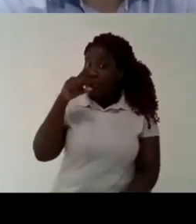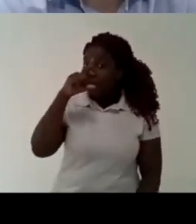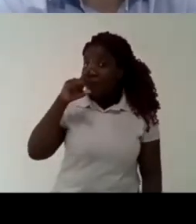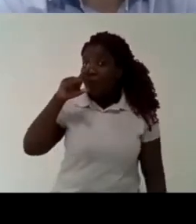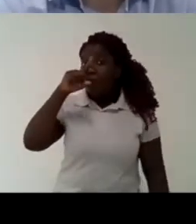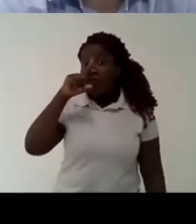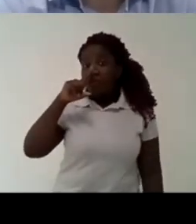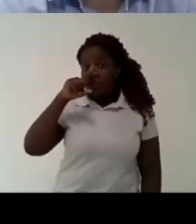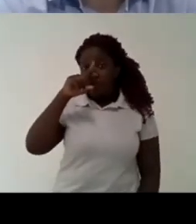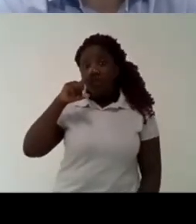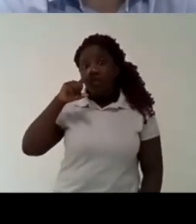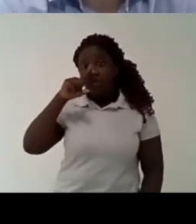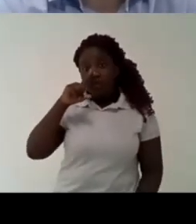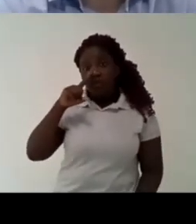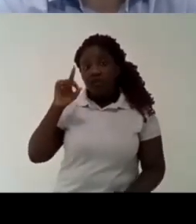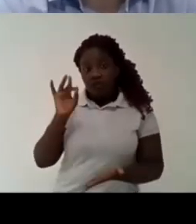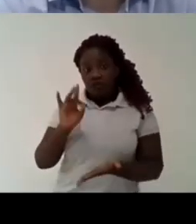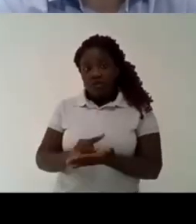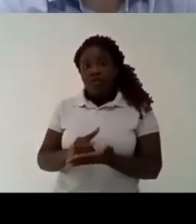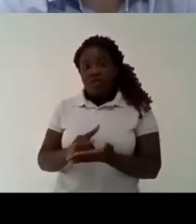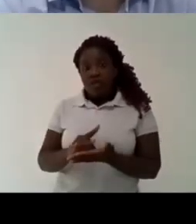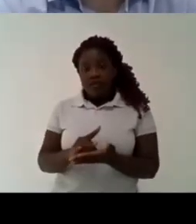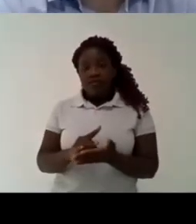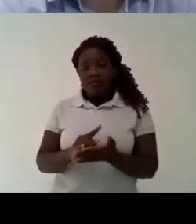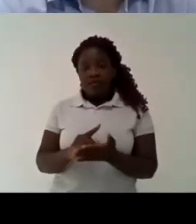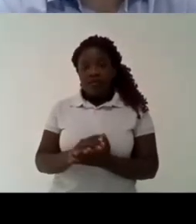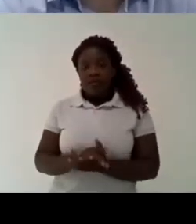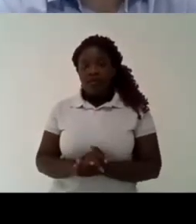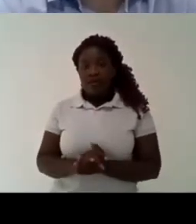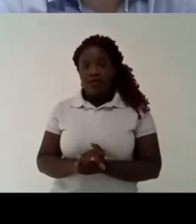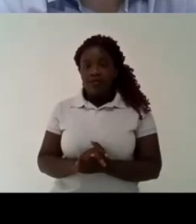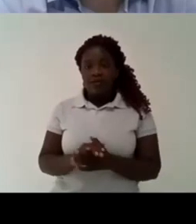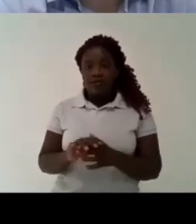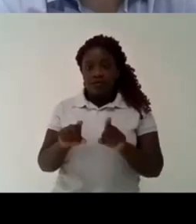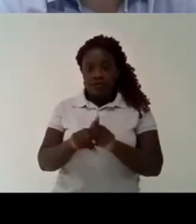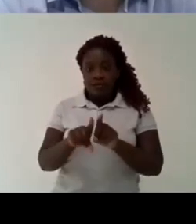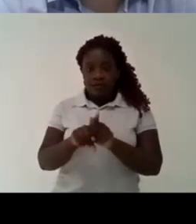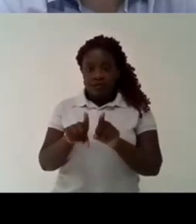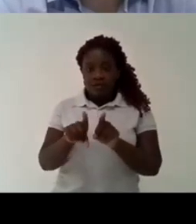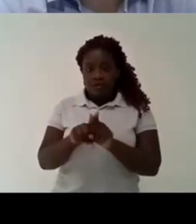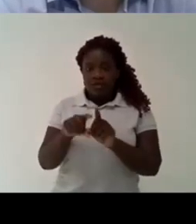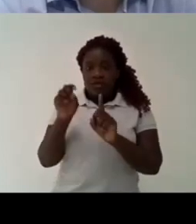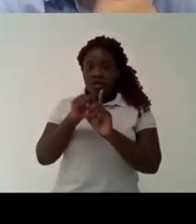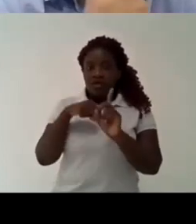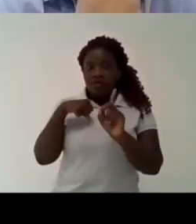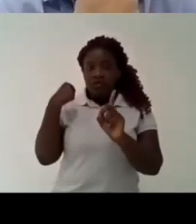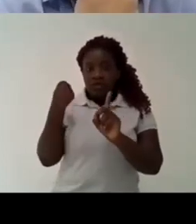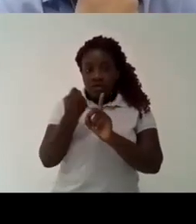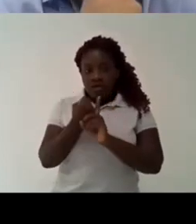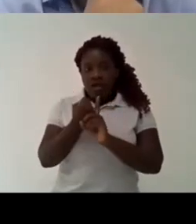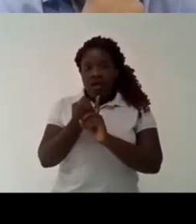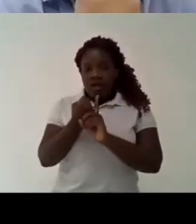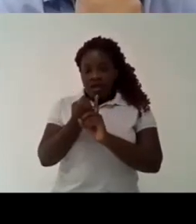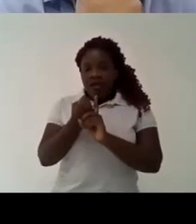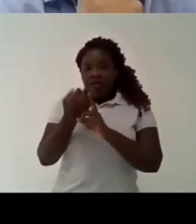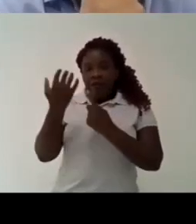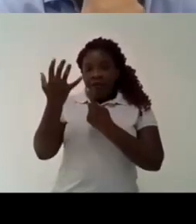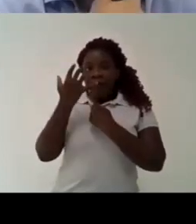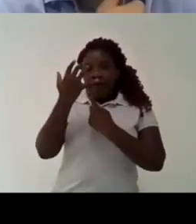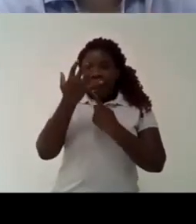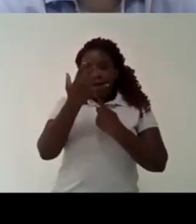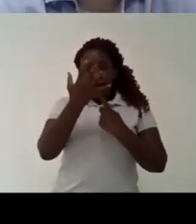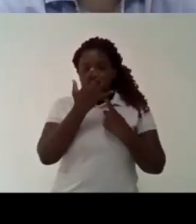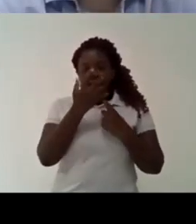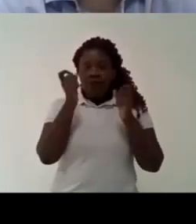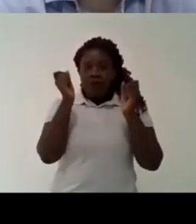at the moment so we do have the potential for this turnover in terms of